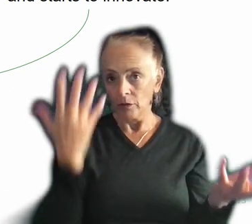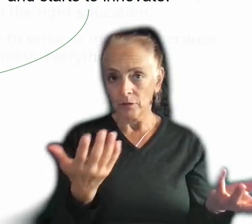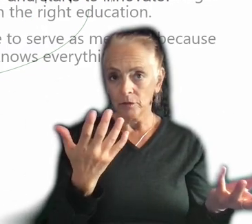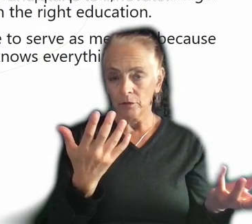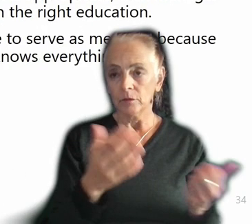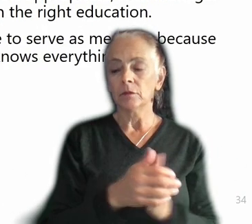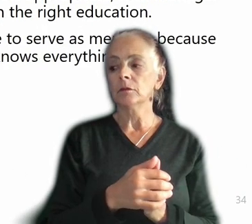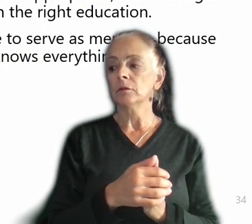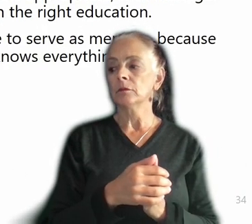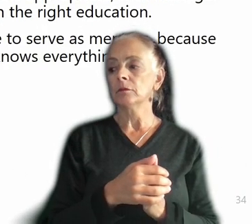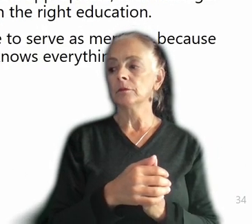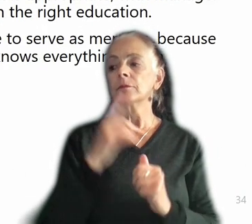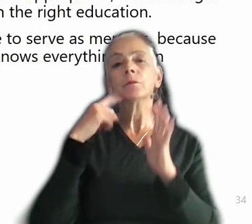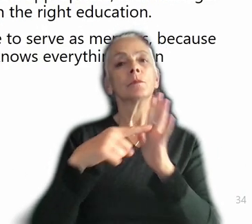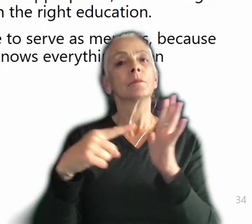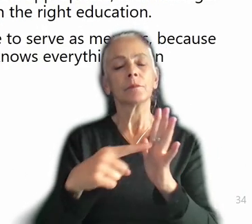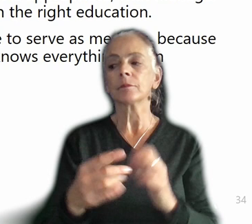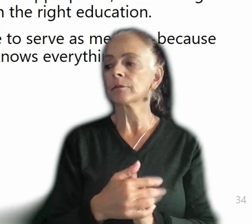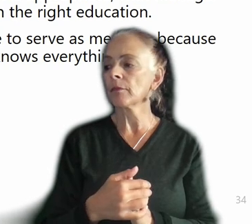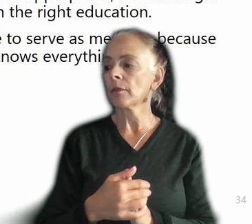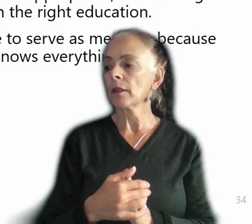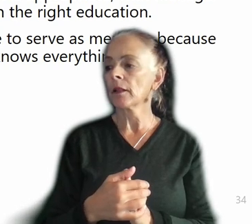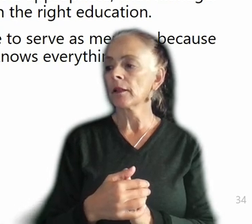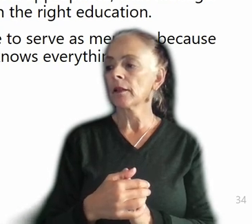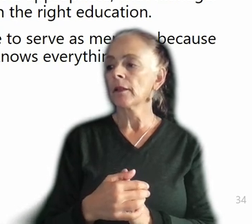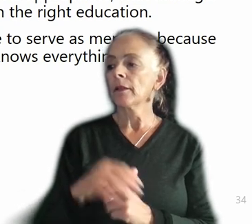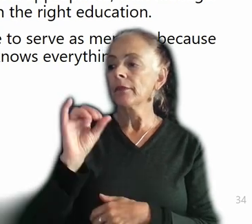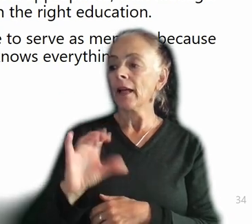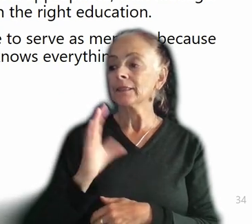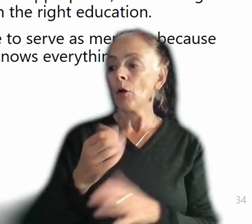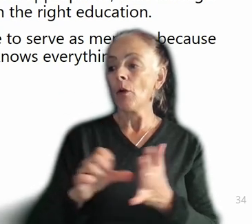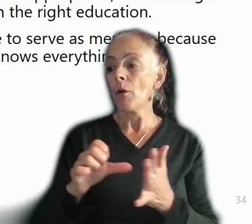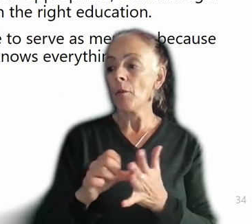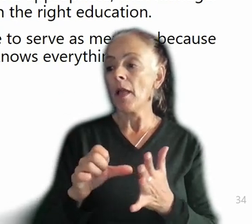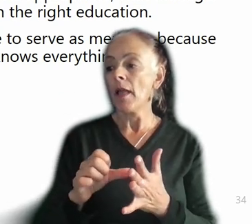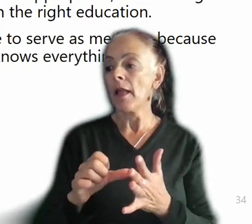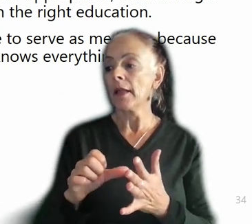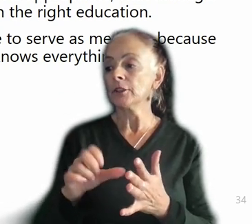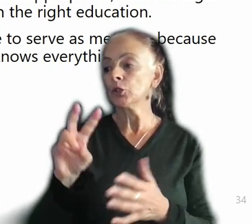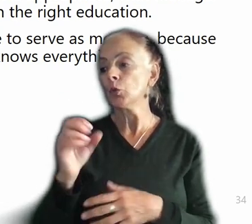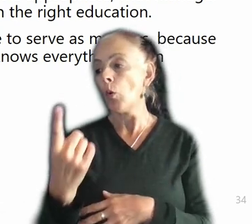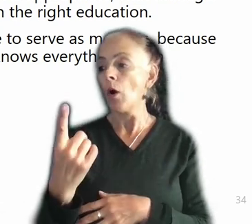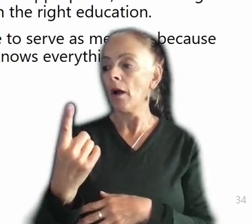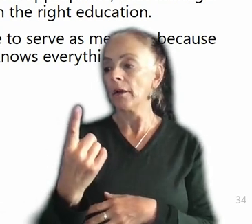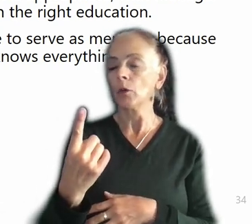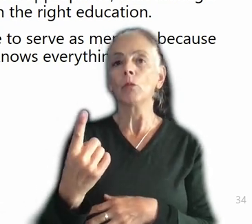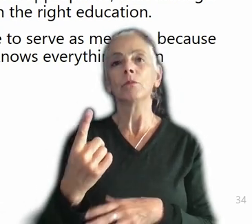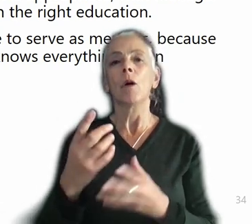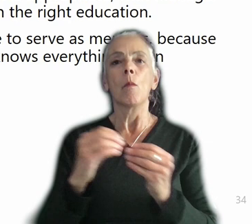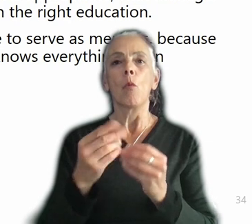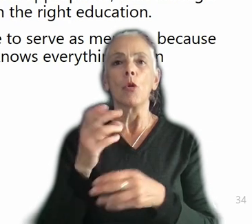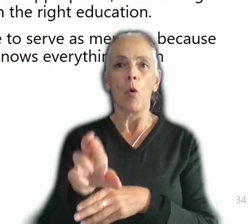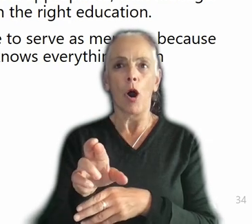an example of that. This is our 201 page. This is the page that we sort of through. Probably more you are too is that people kind of opt into it based on